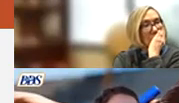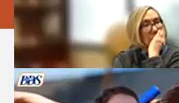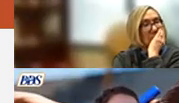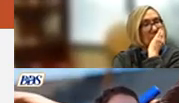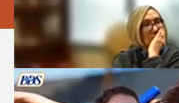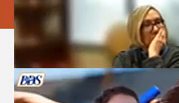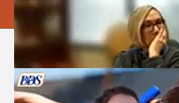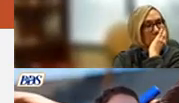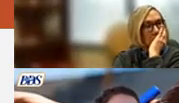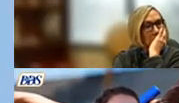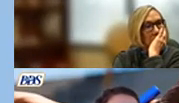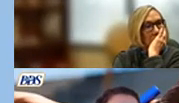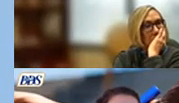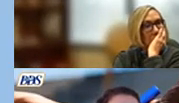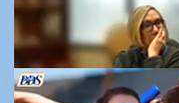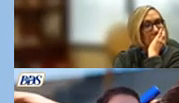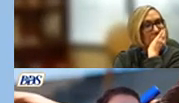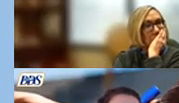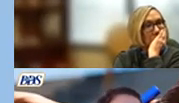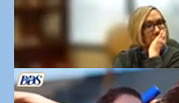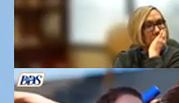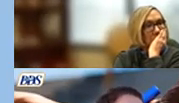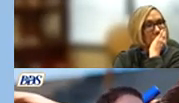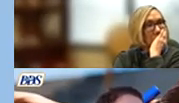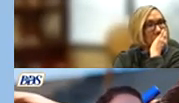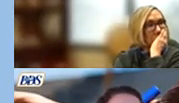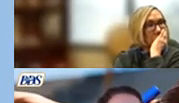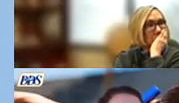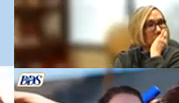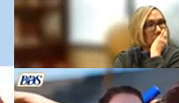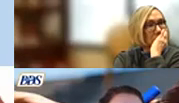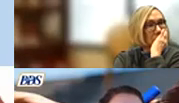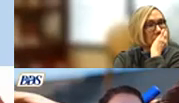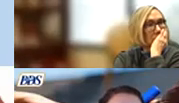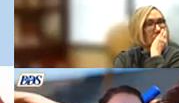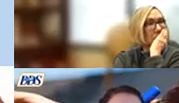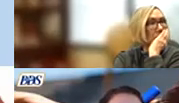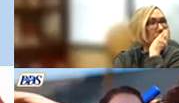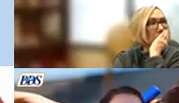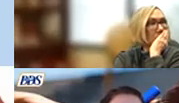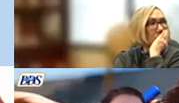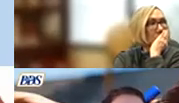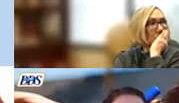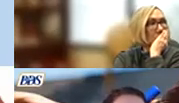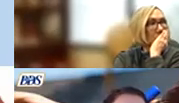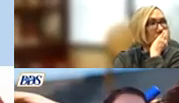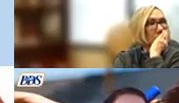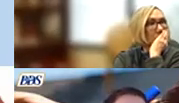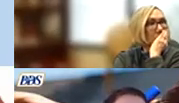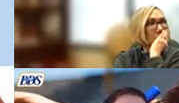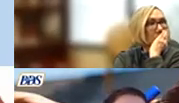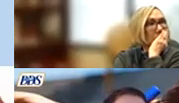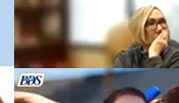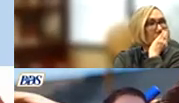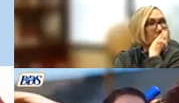all right okay so uh once again welcome everyone and thank you for